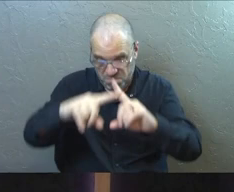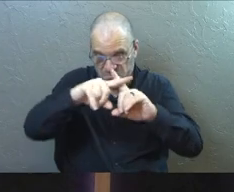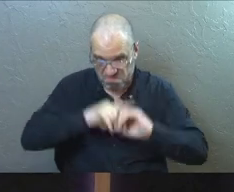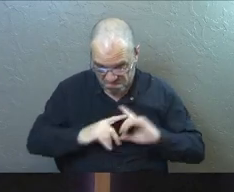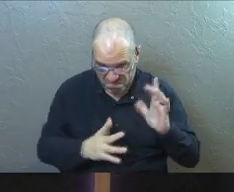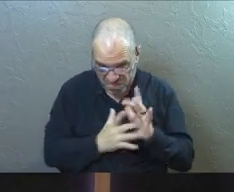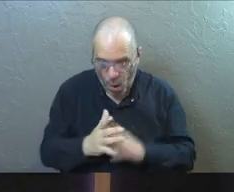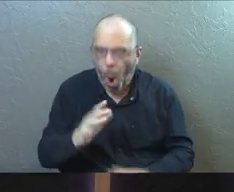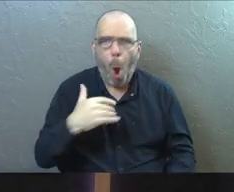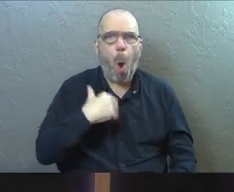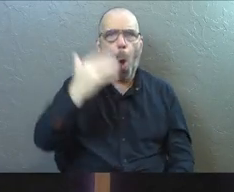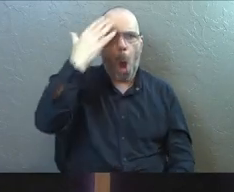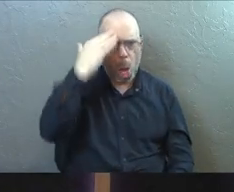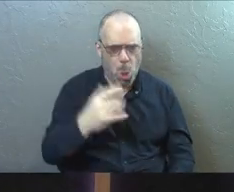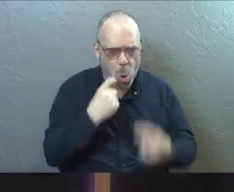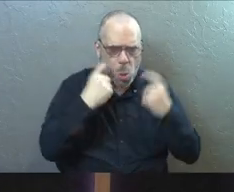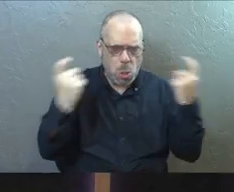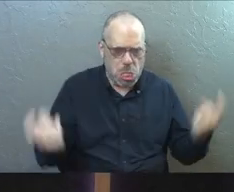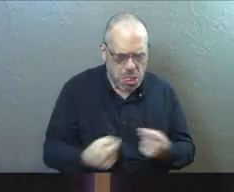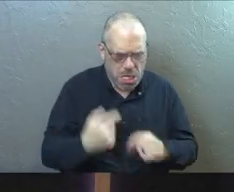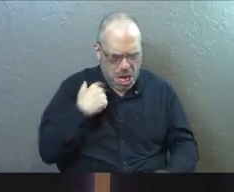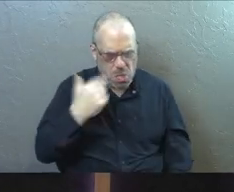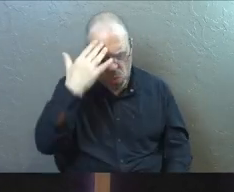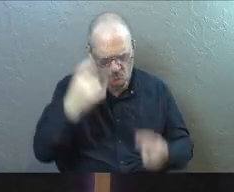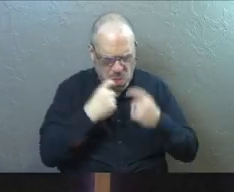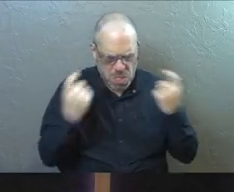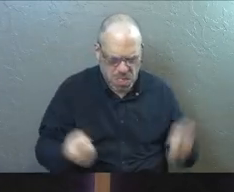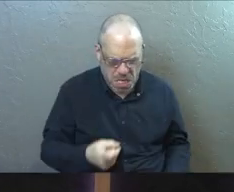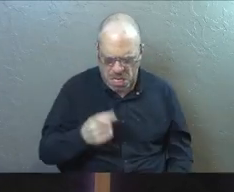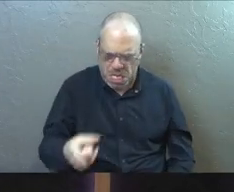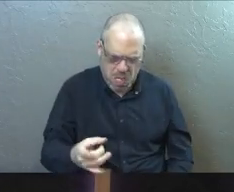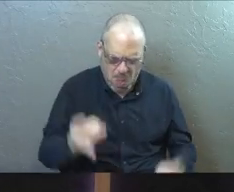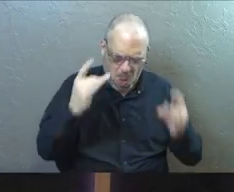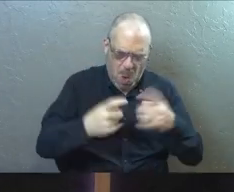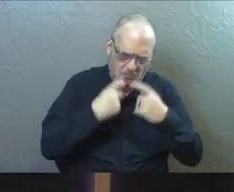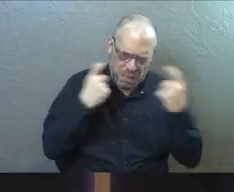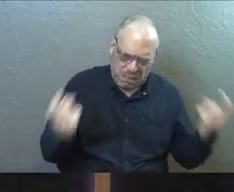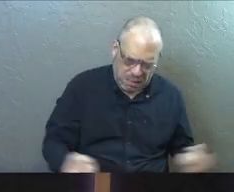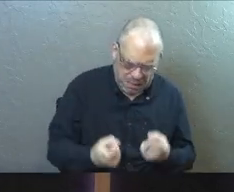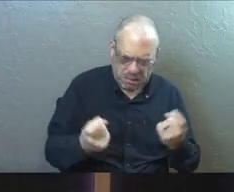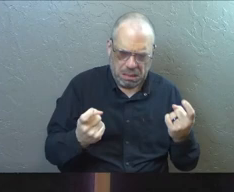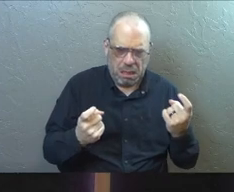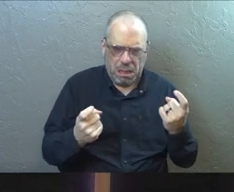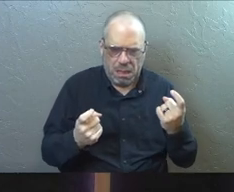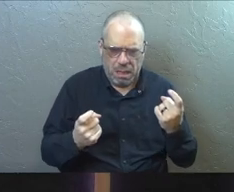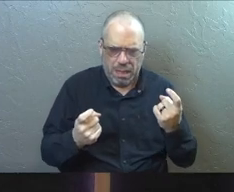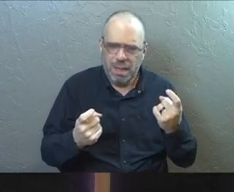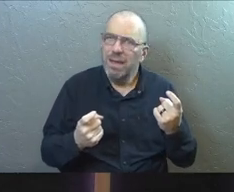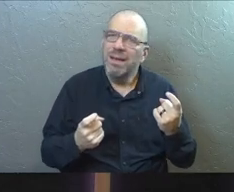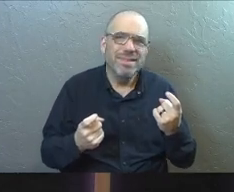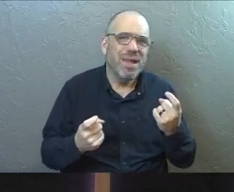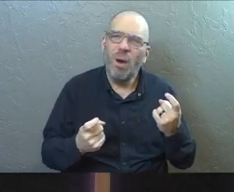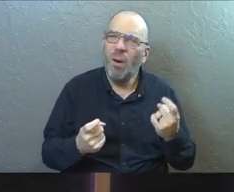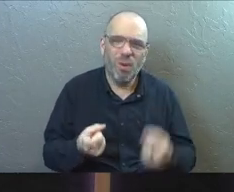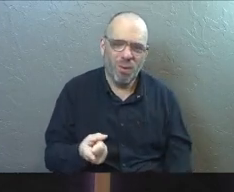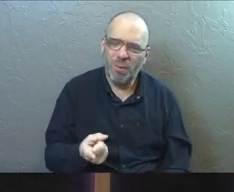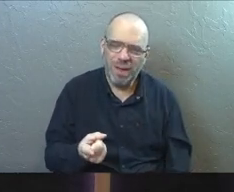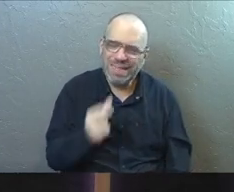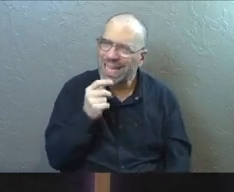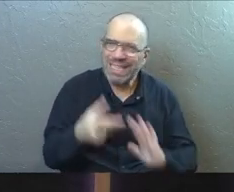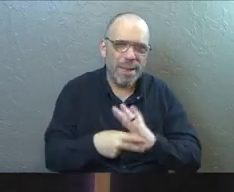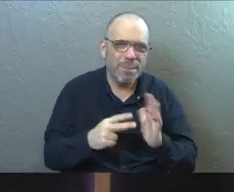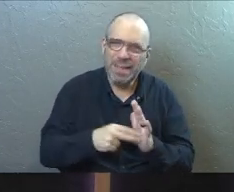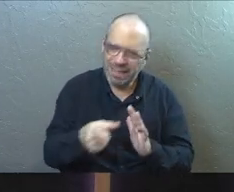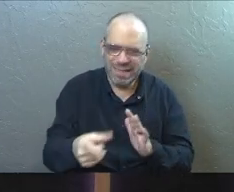Or I know exactly what the sin was because it's such a heinous sin. I don't think that's the thrust of the